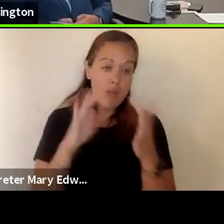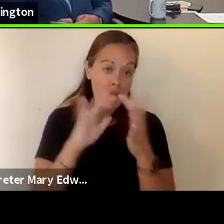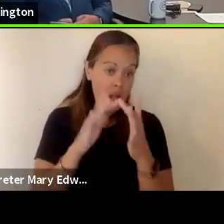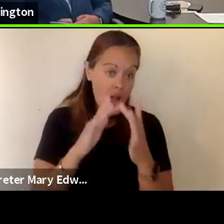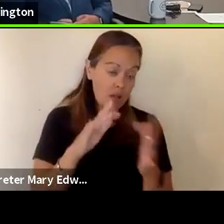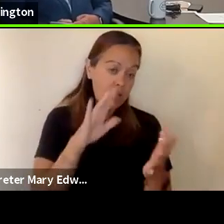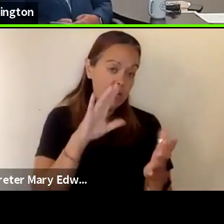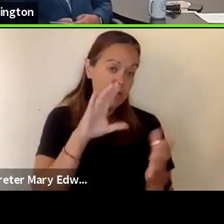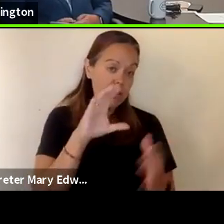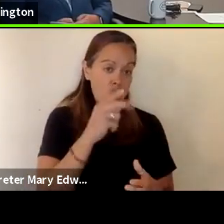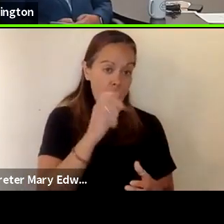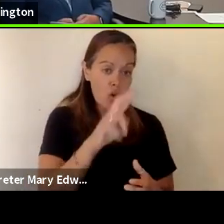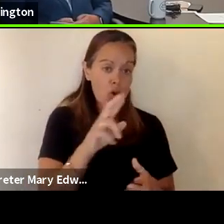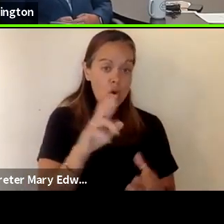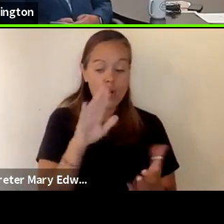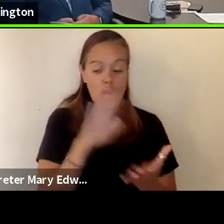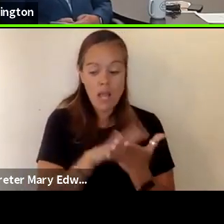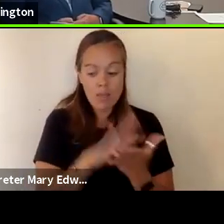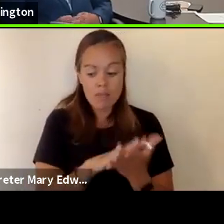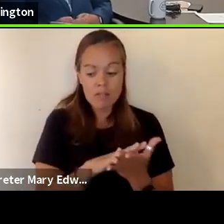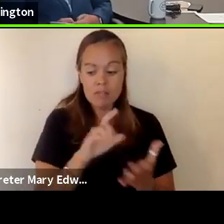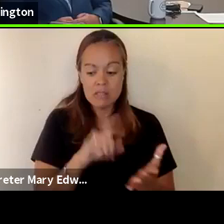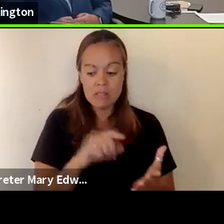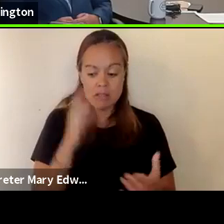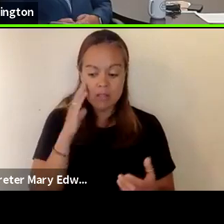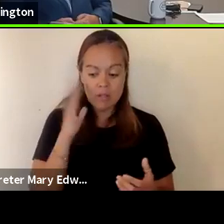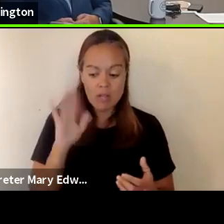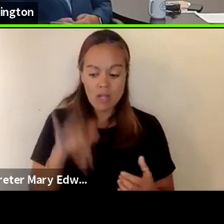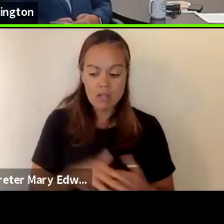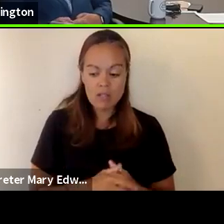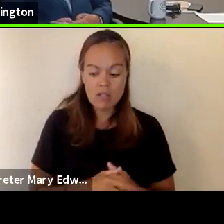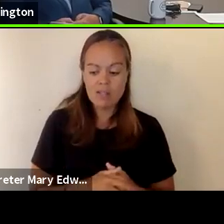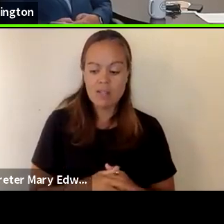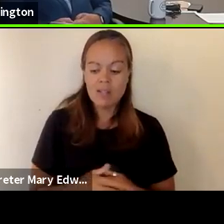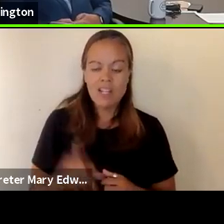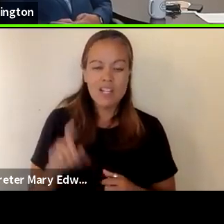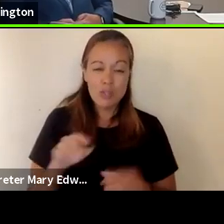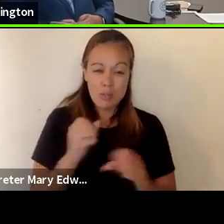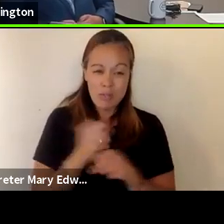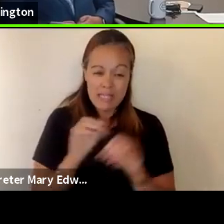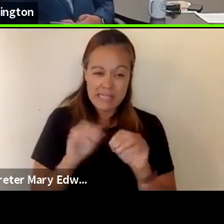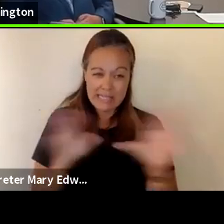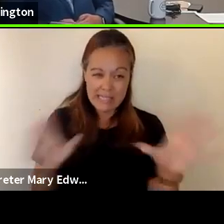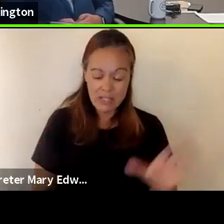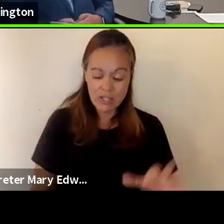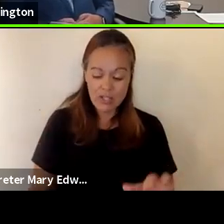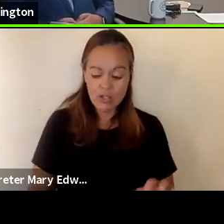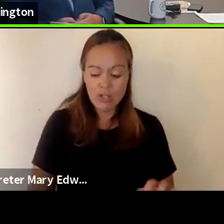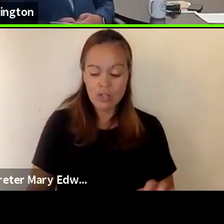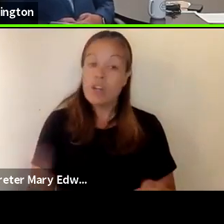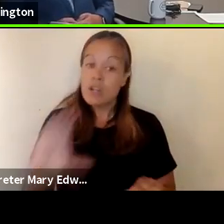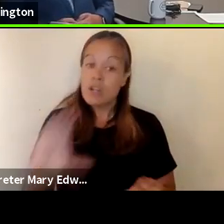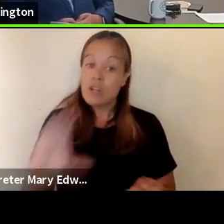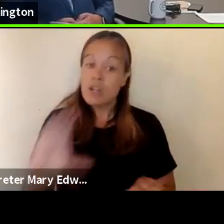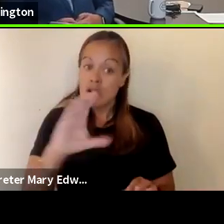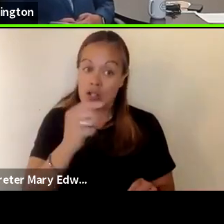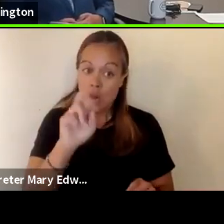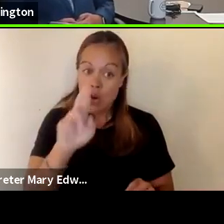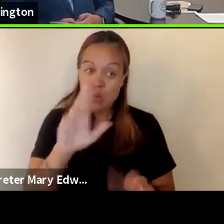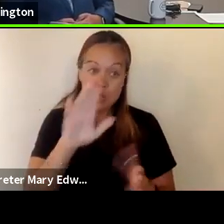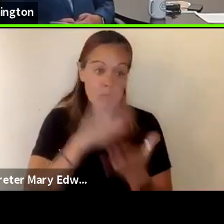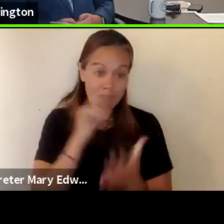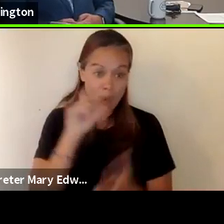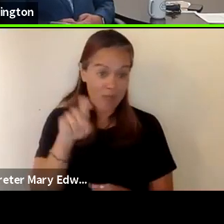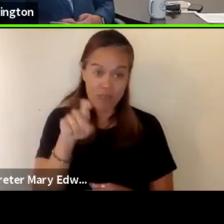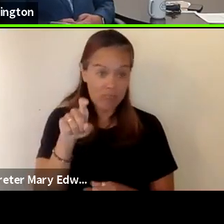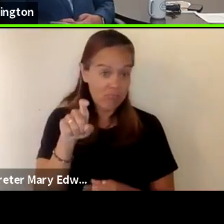online charter schools they need to know that now what i should should have made clear is a charter school does not have to